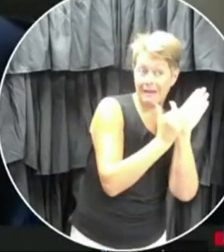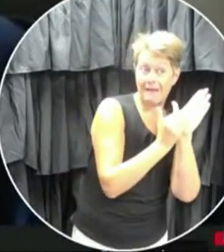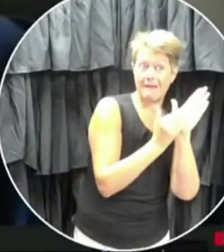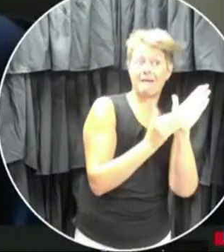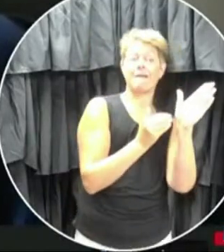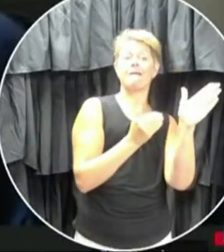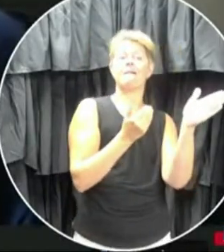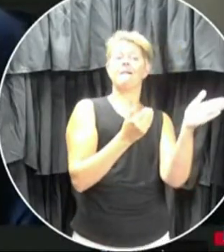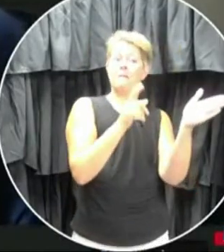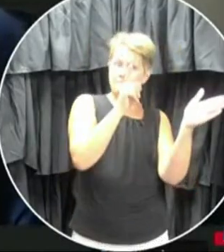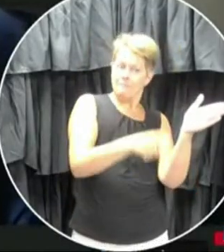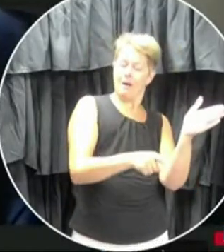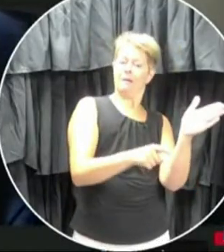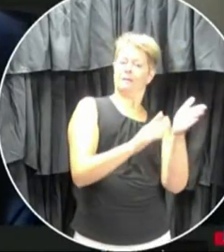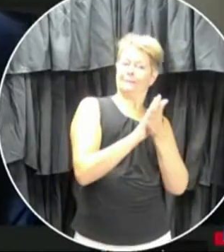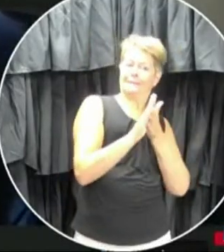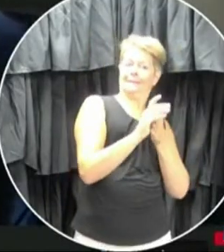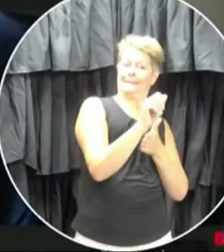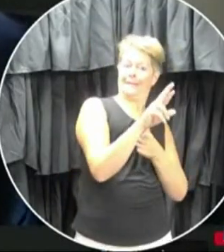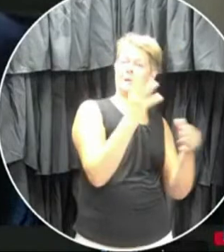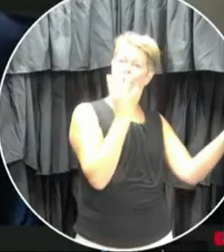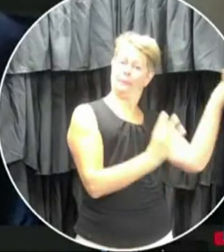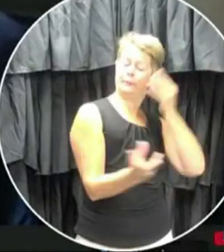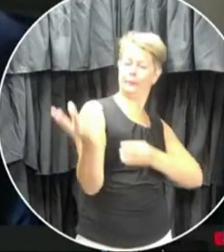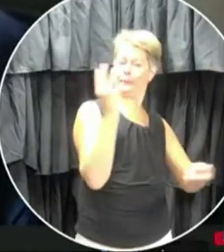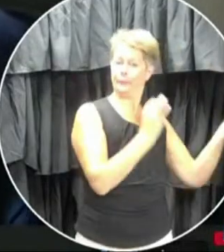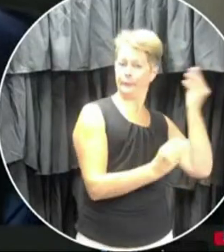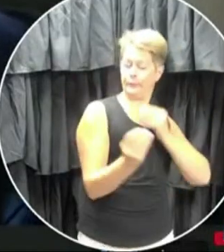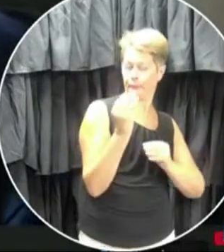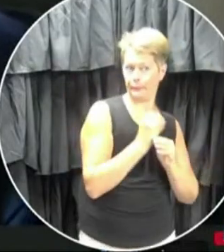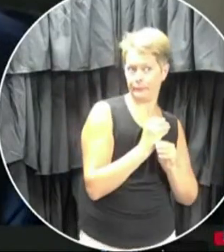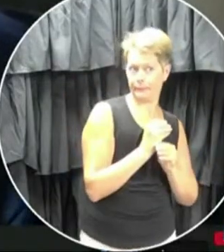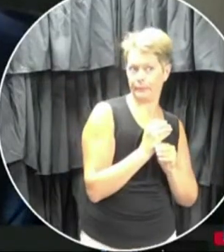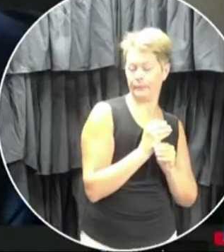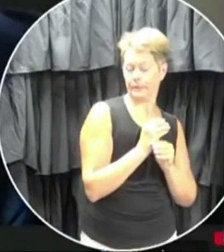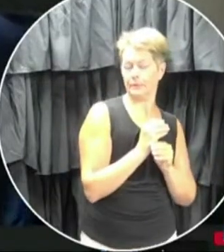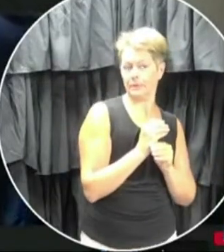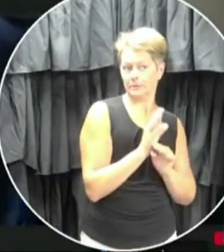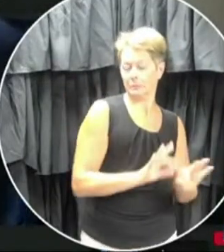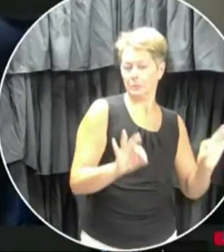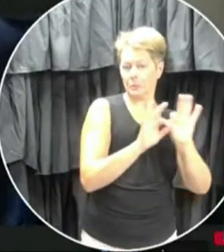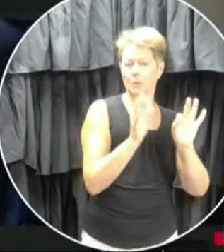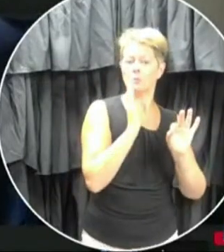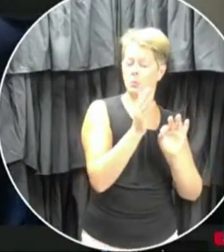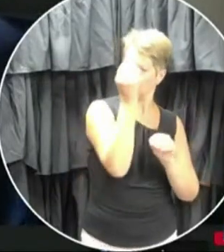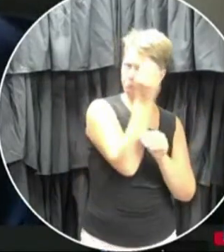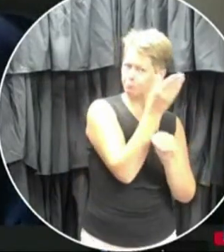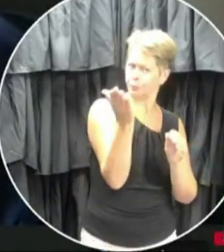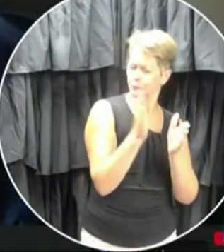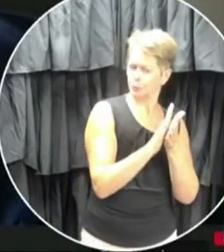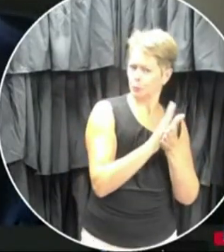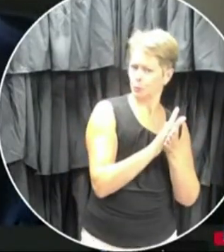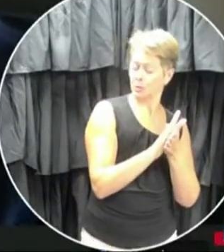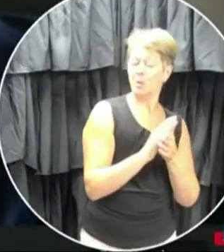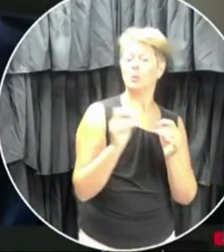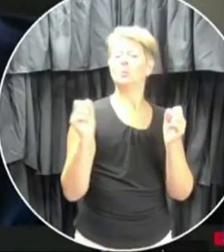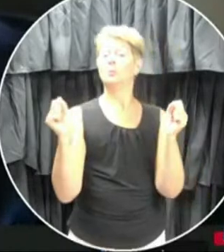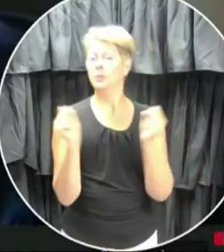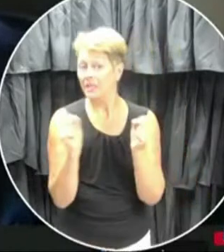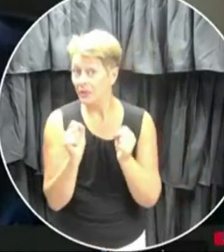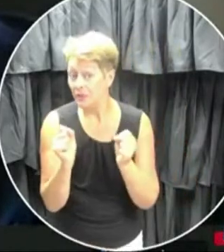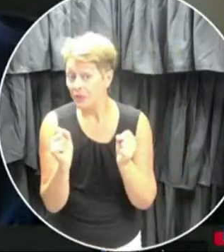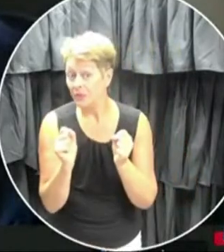dealing with, with now in order to keep as much fresh air as possible. Um, again, in the winter, uh,